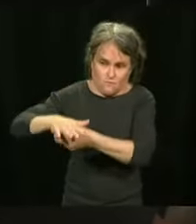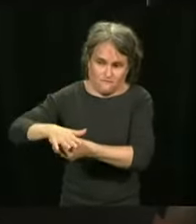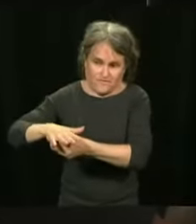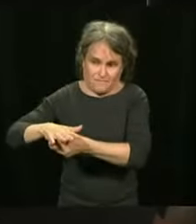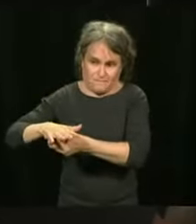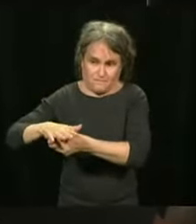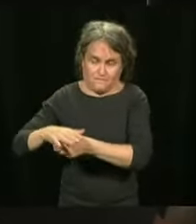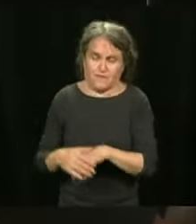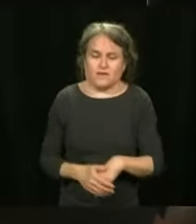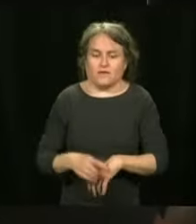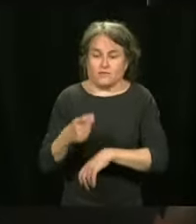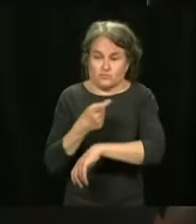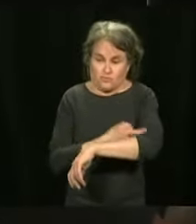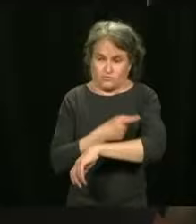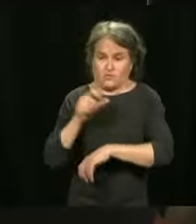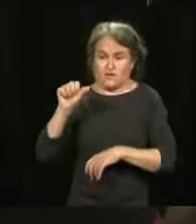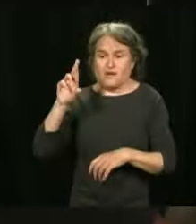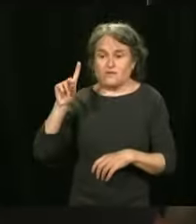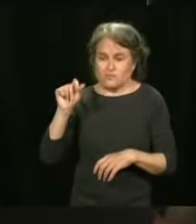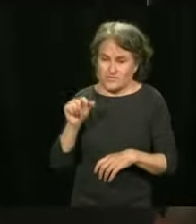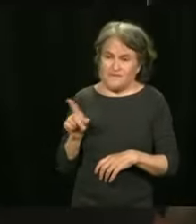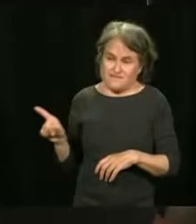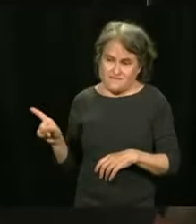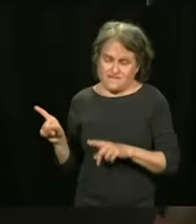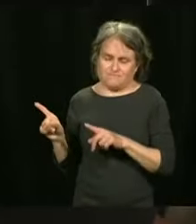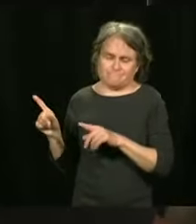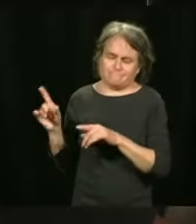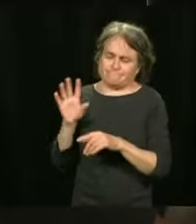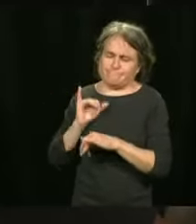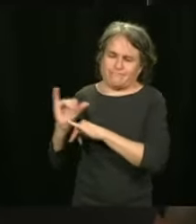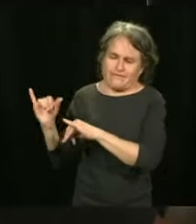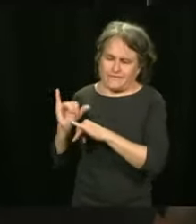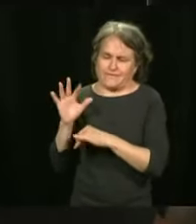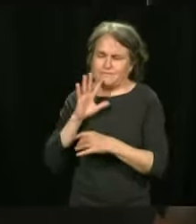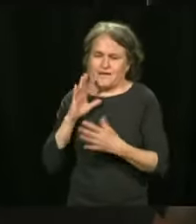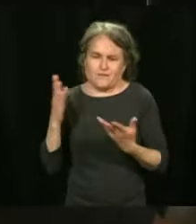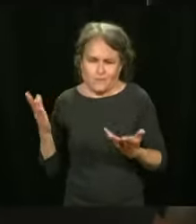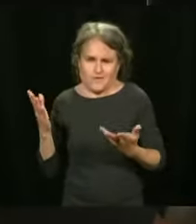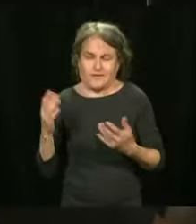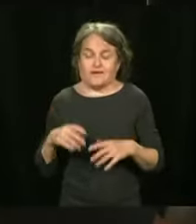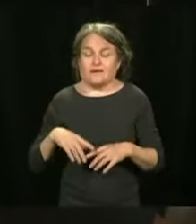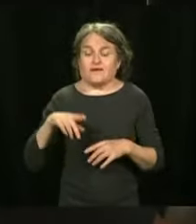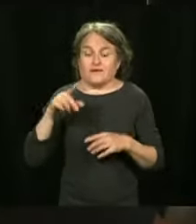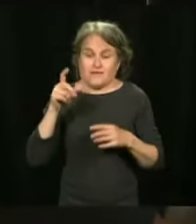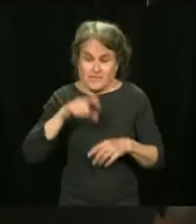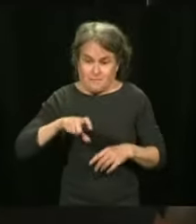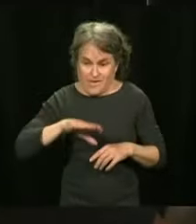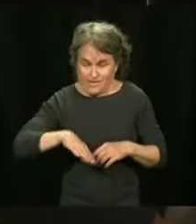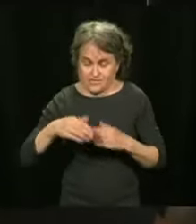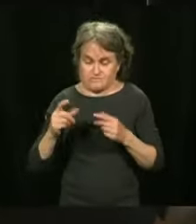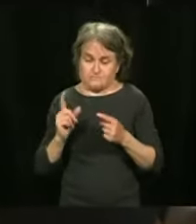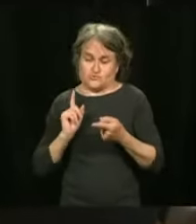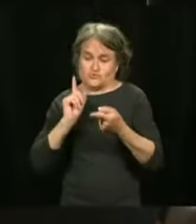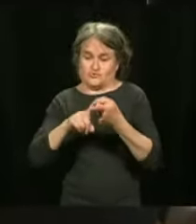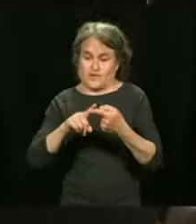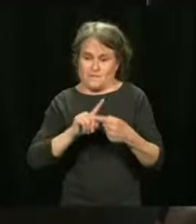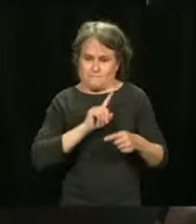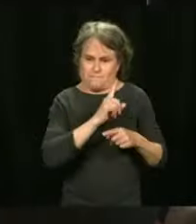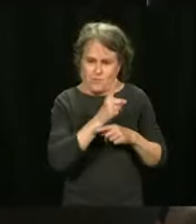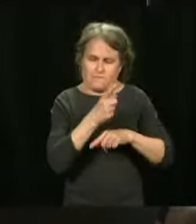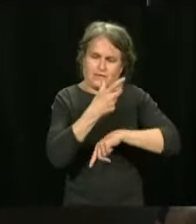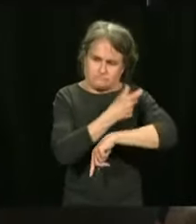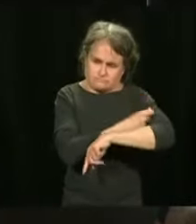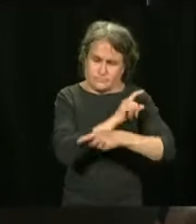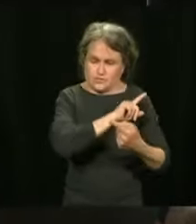Dr. Arruda has mentioned, in Quebec, we've given ourselves an interval of 112 days to make sure that we can vaccinate everybody